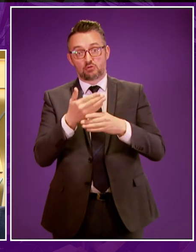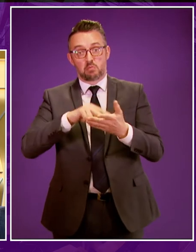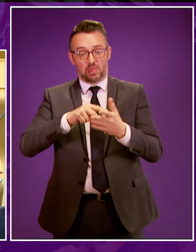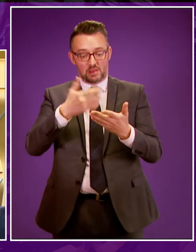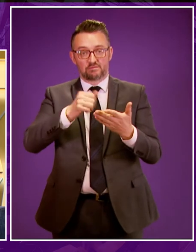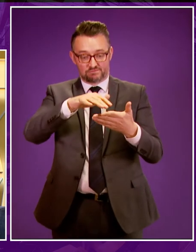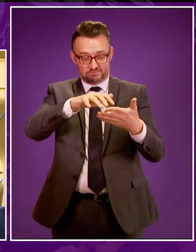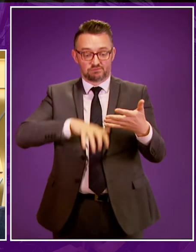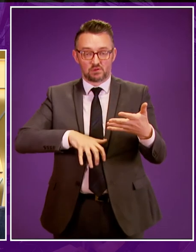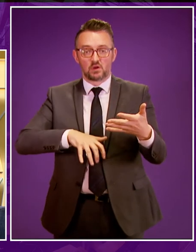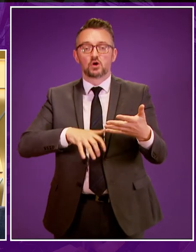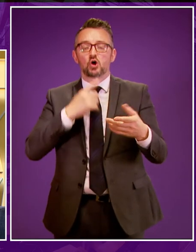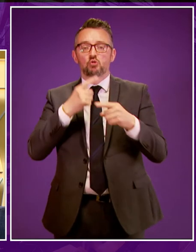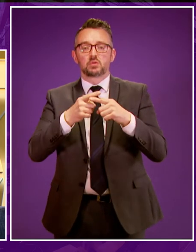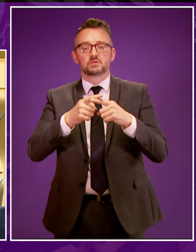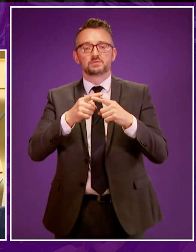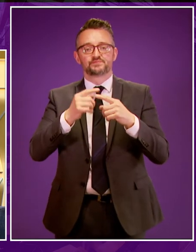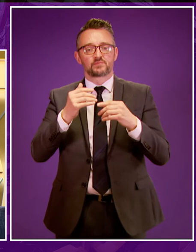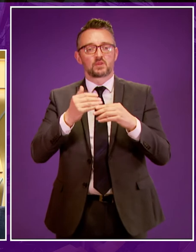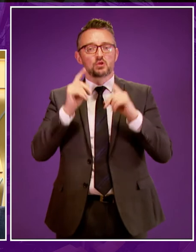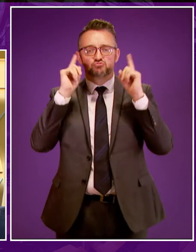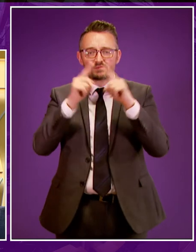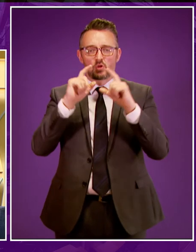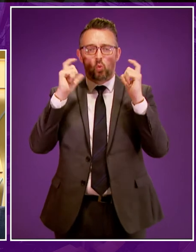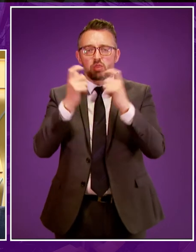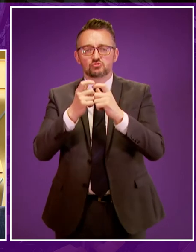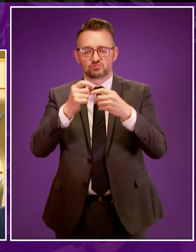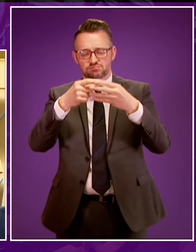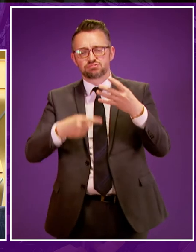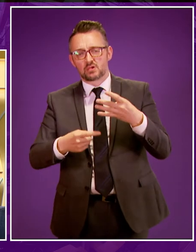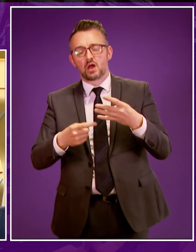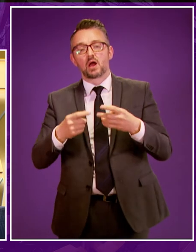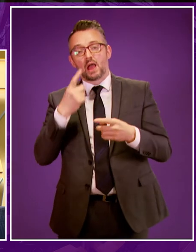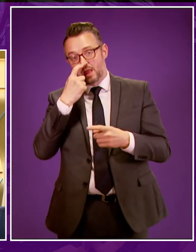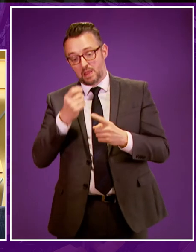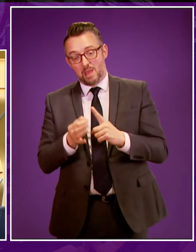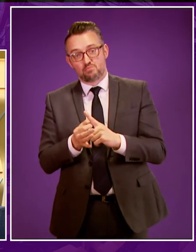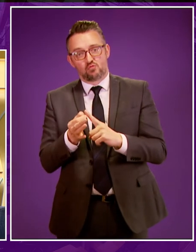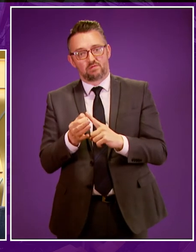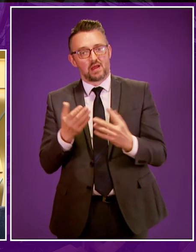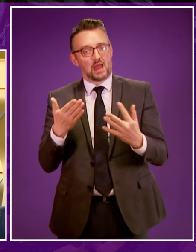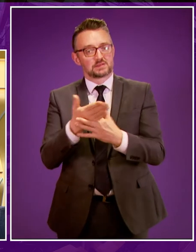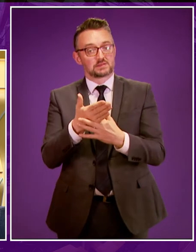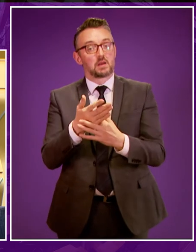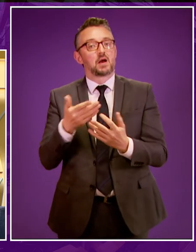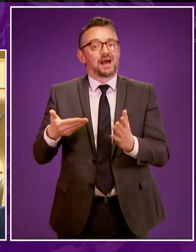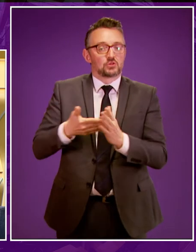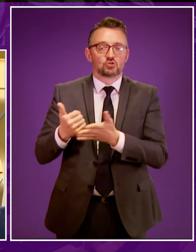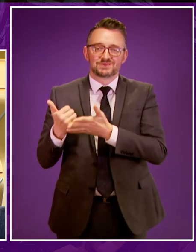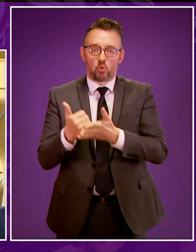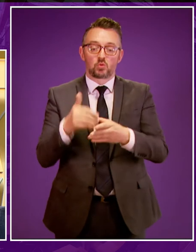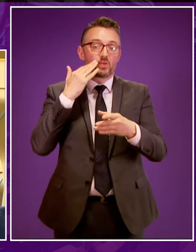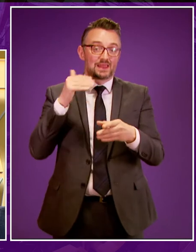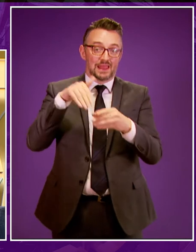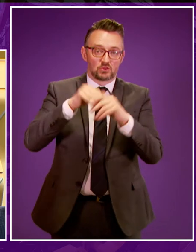action plan which relate to further and higher education and improving access to and support within. I think in terms of the